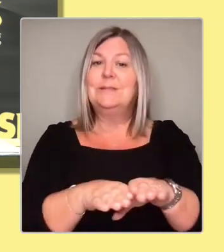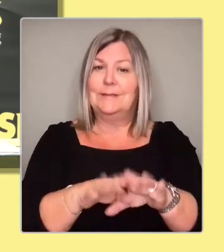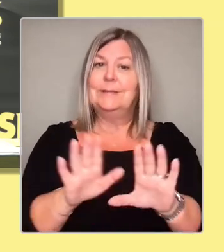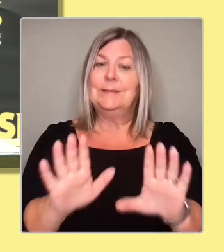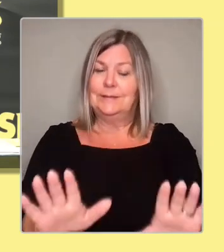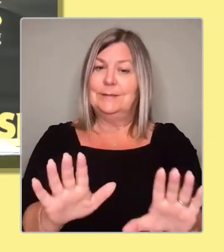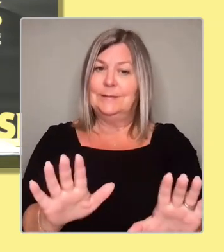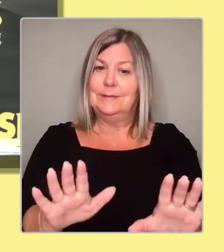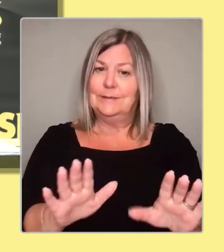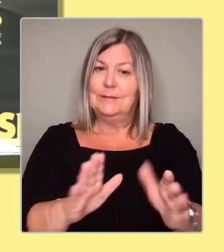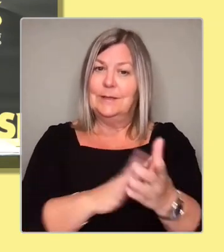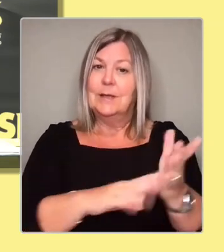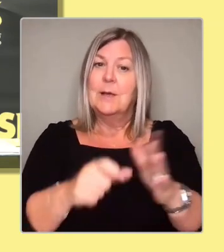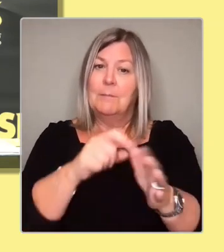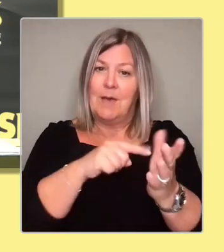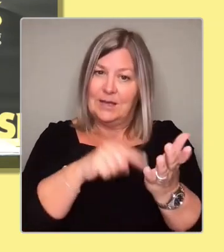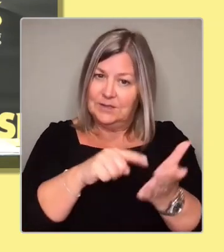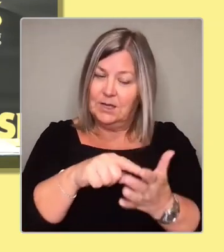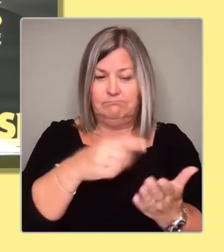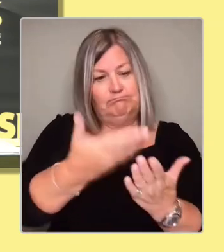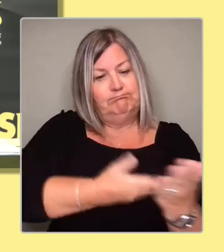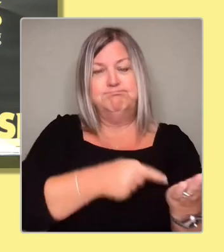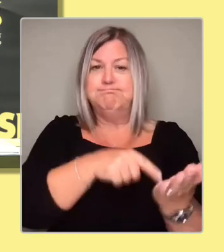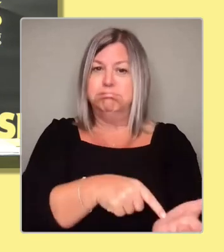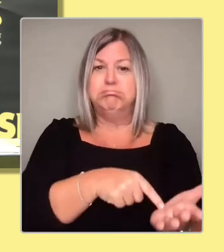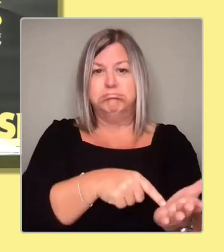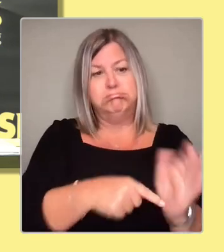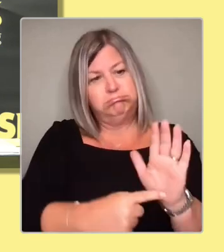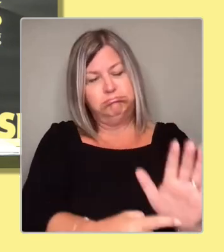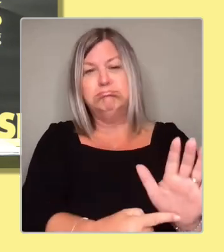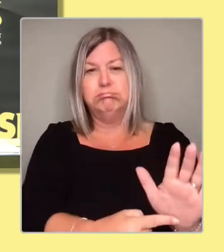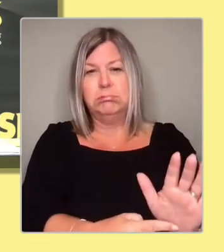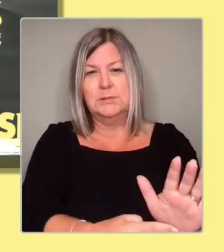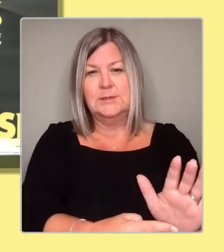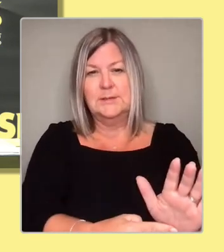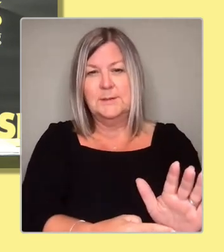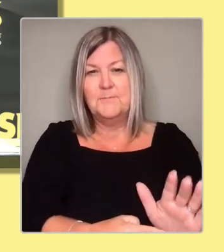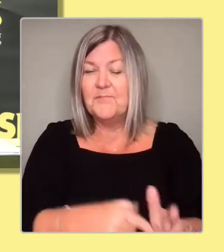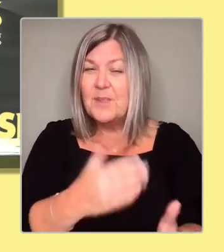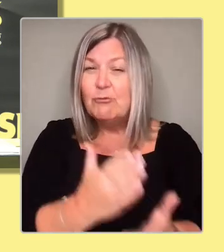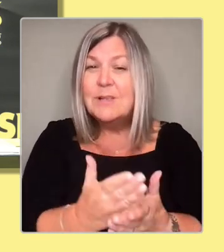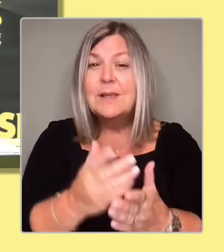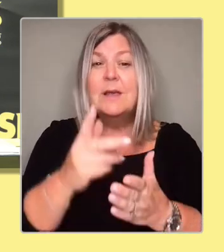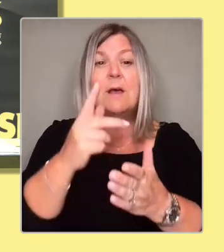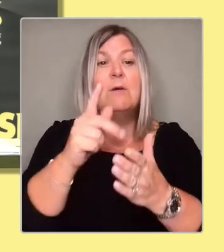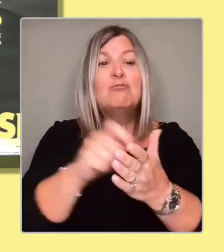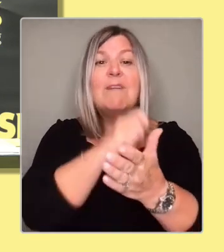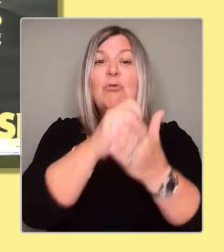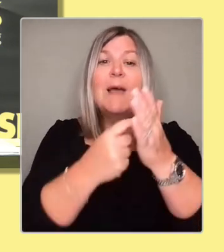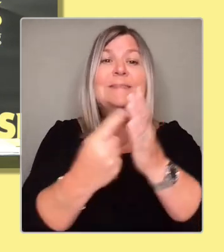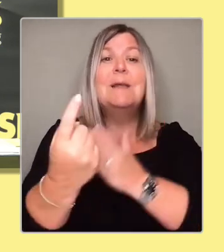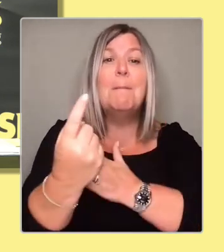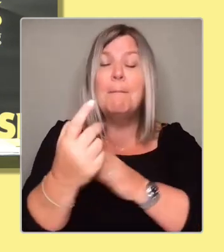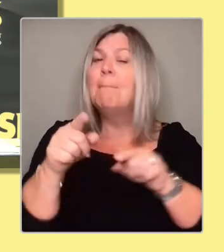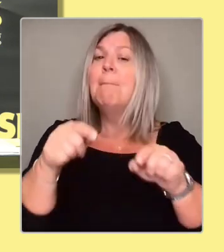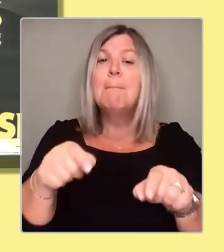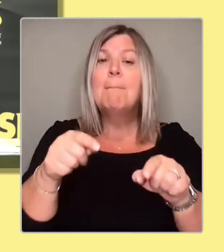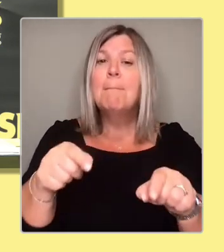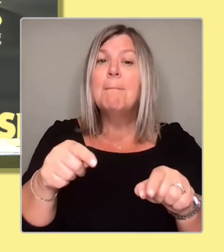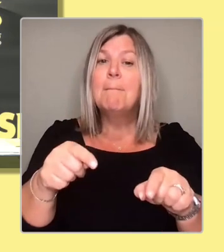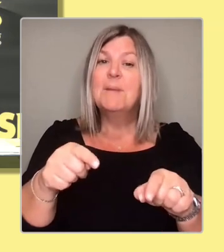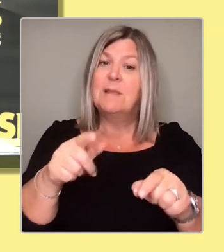gold standard isn't actually the referendum. The gold standard is the ballot box. And this route gives Scotland the opportunity,